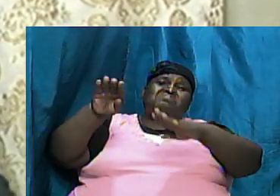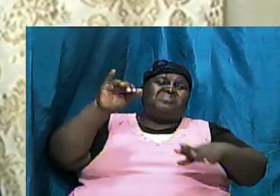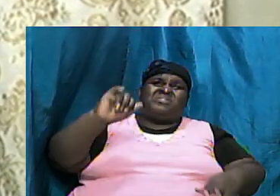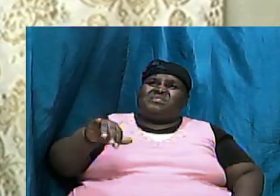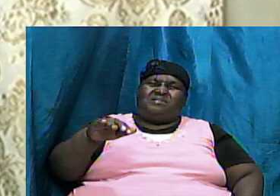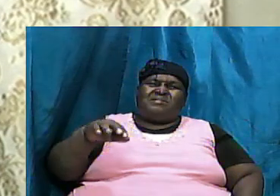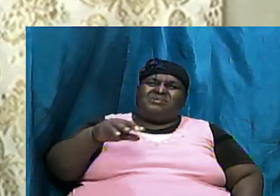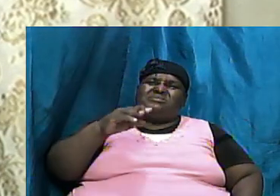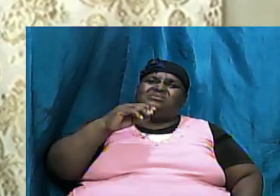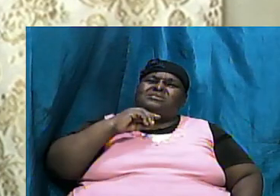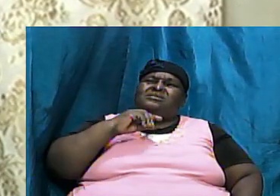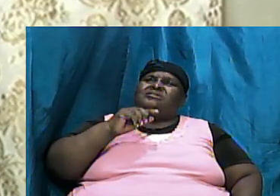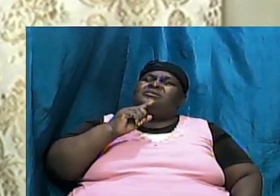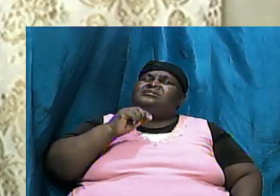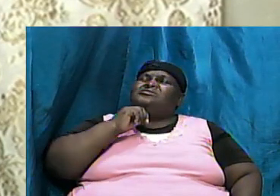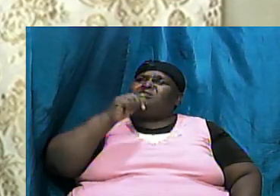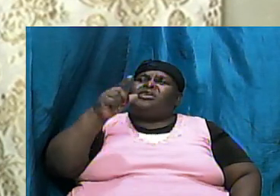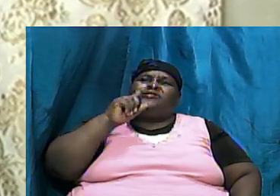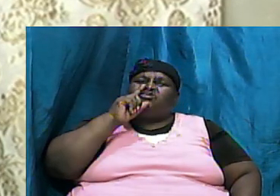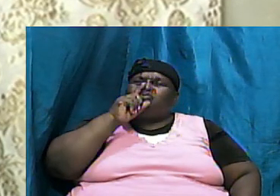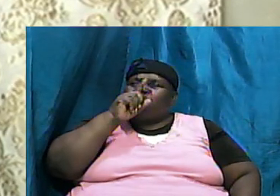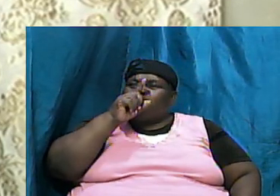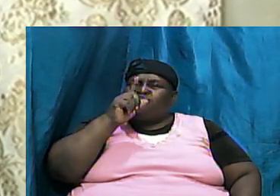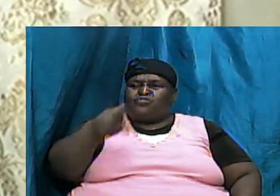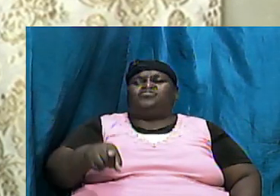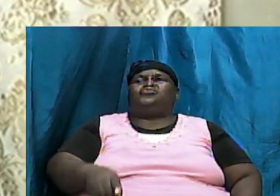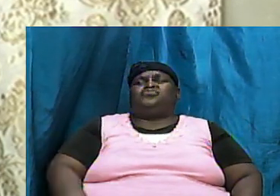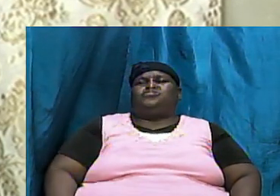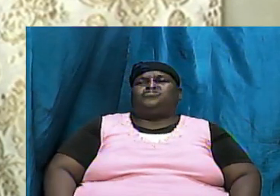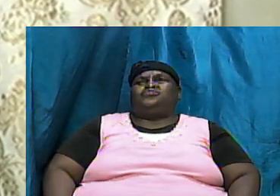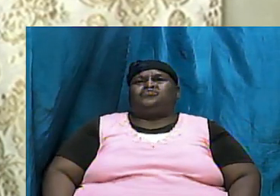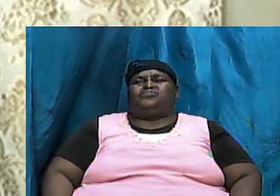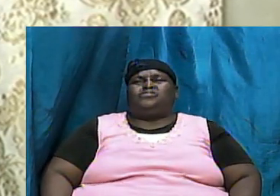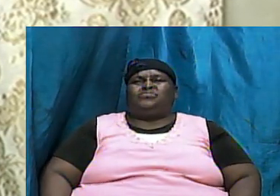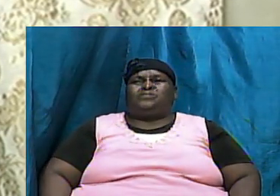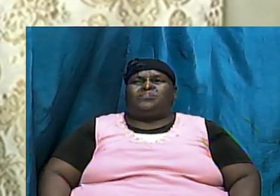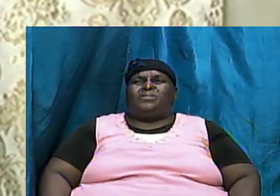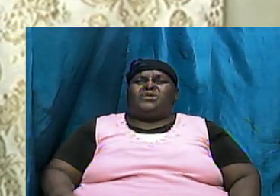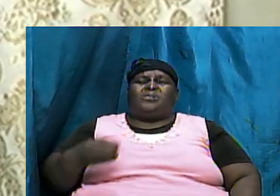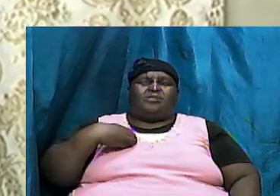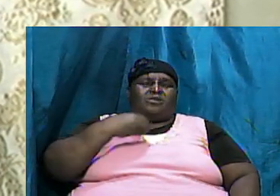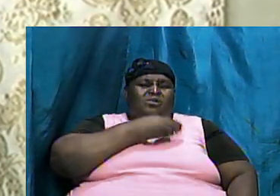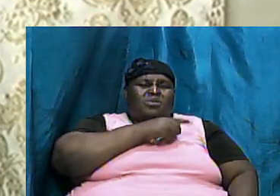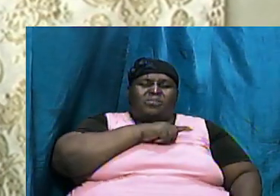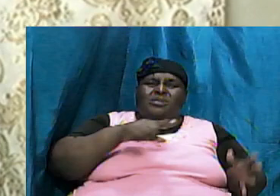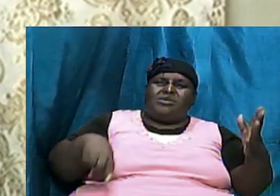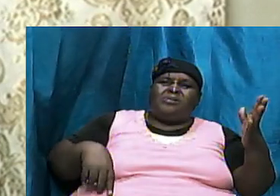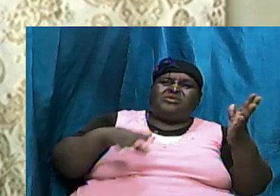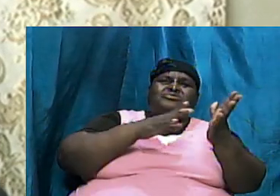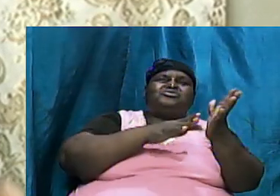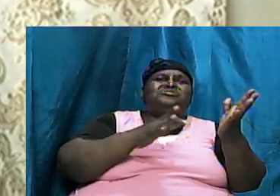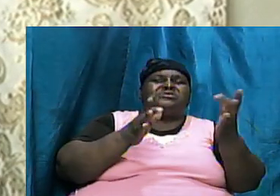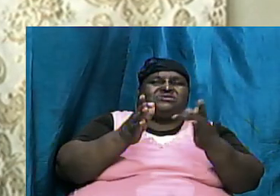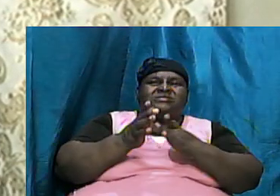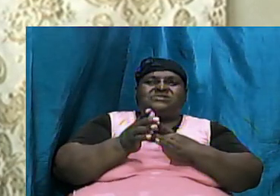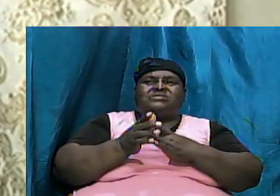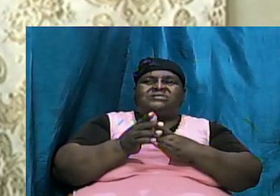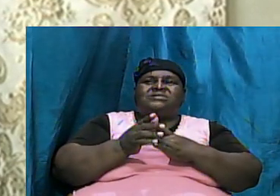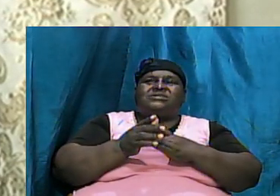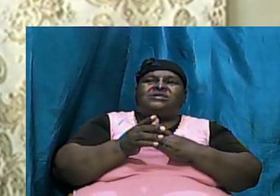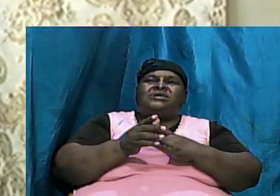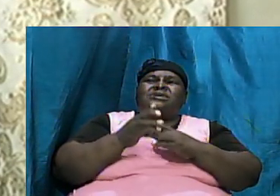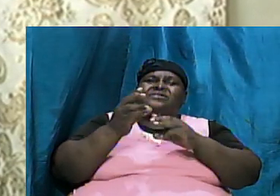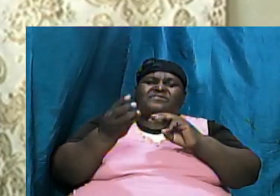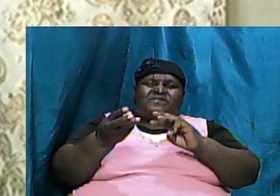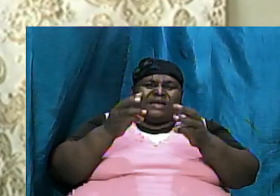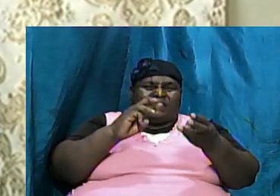and yet our Lord Jesus validated